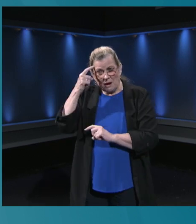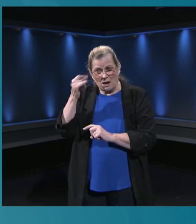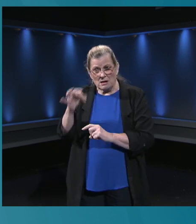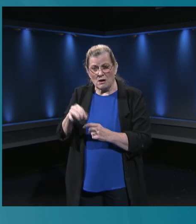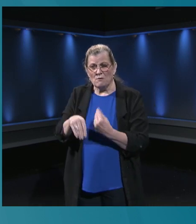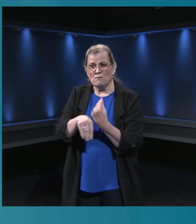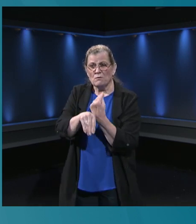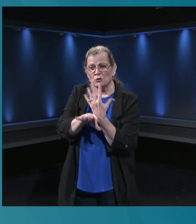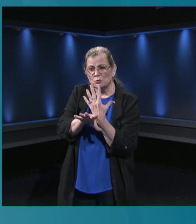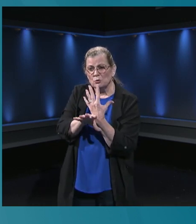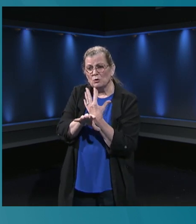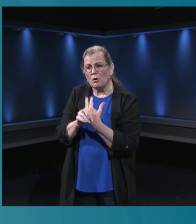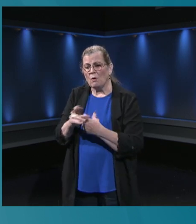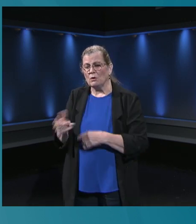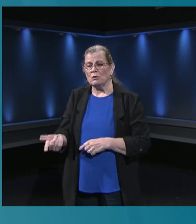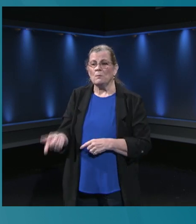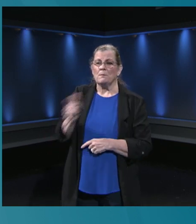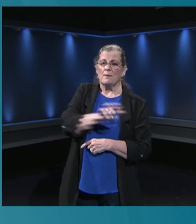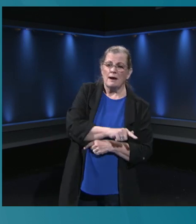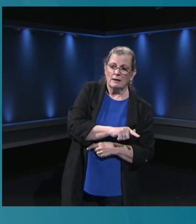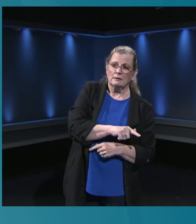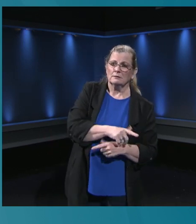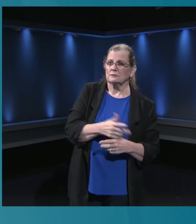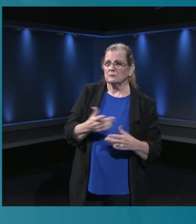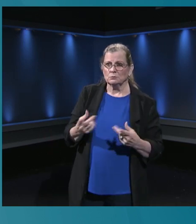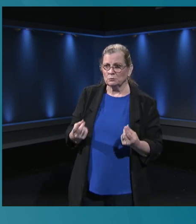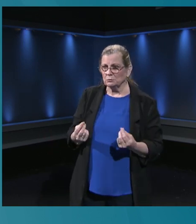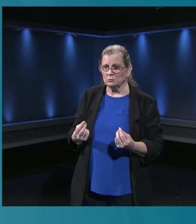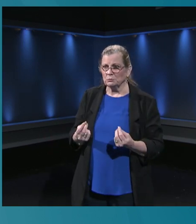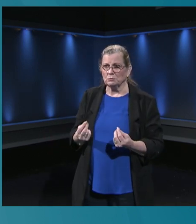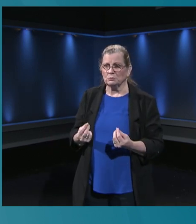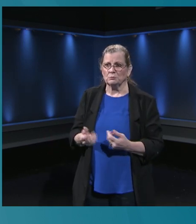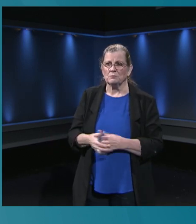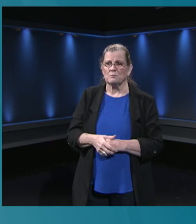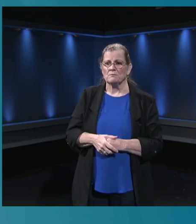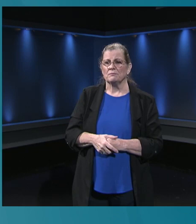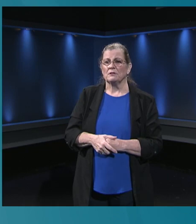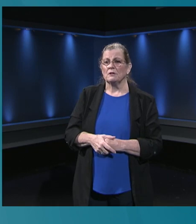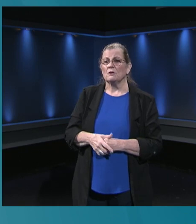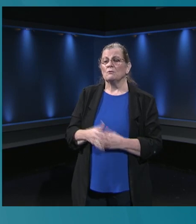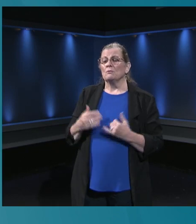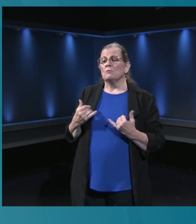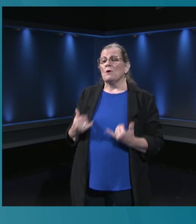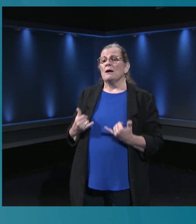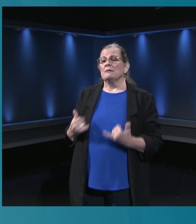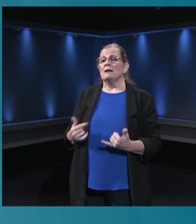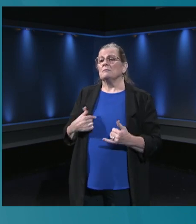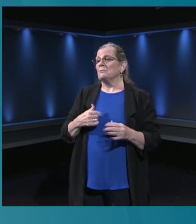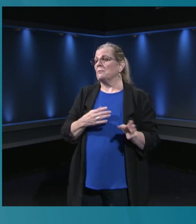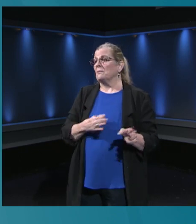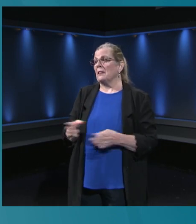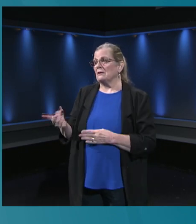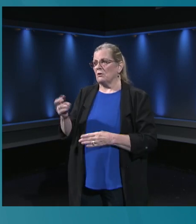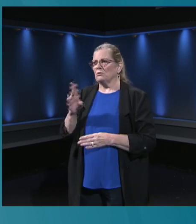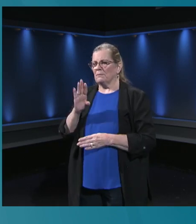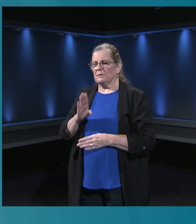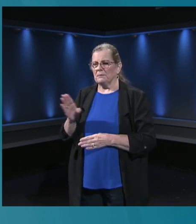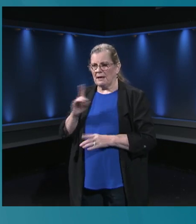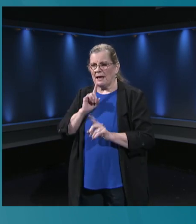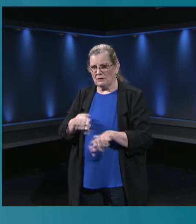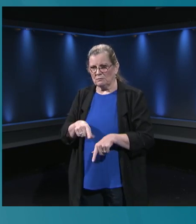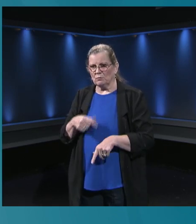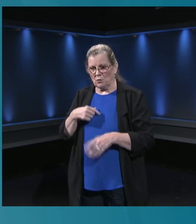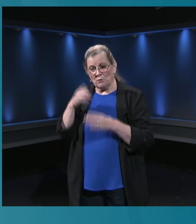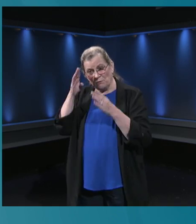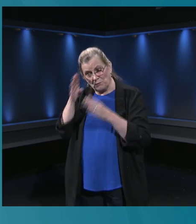vice versa? The reality is, right now, we are planning a strong virtual start. We will look,